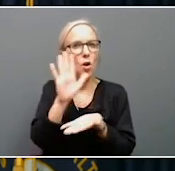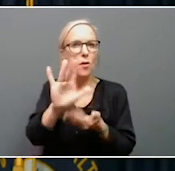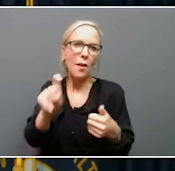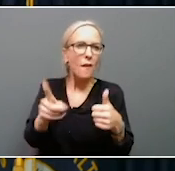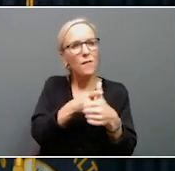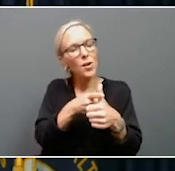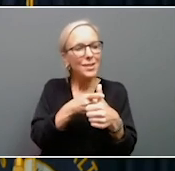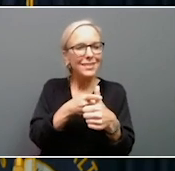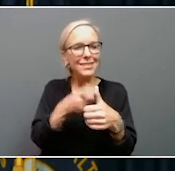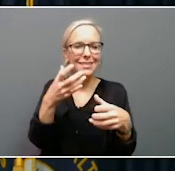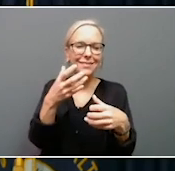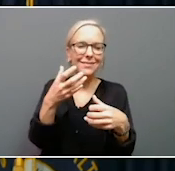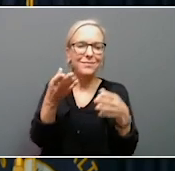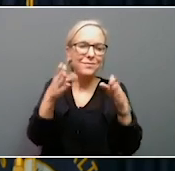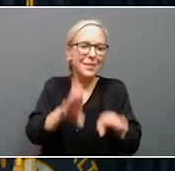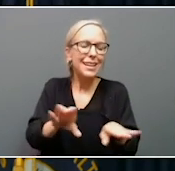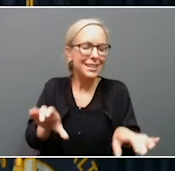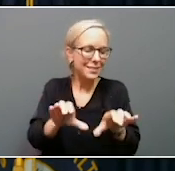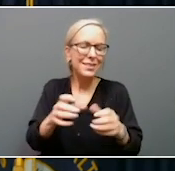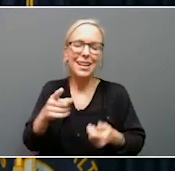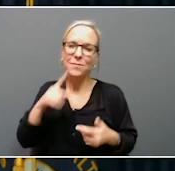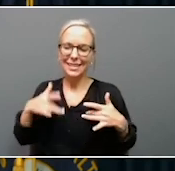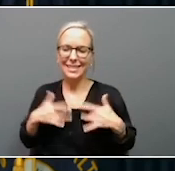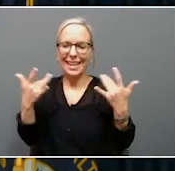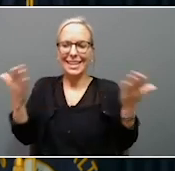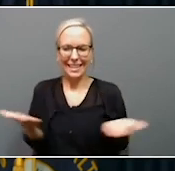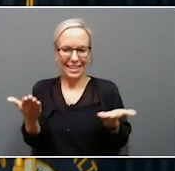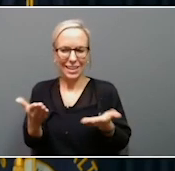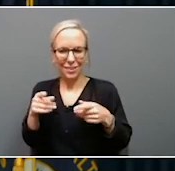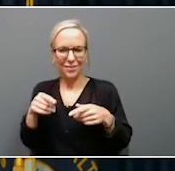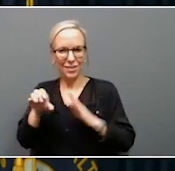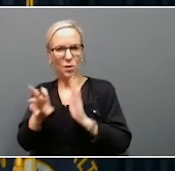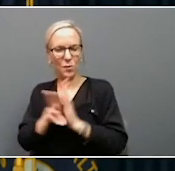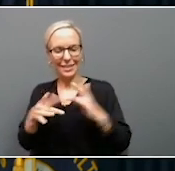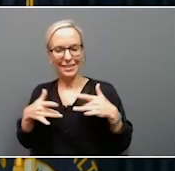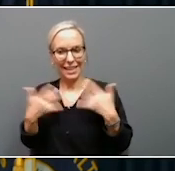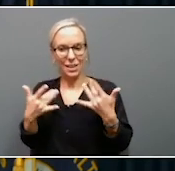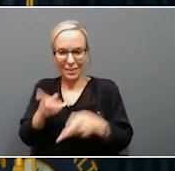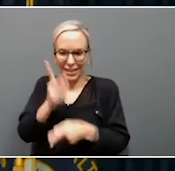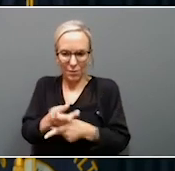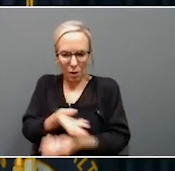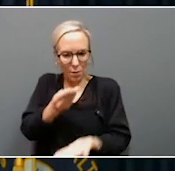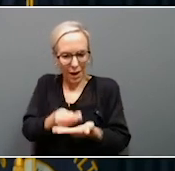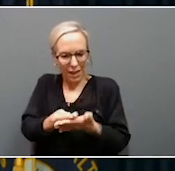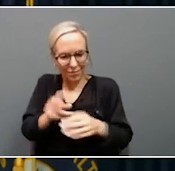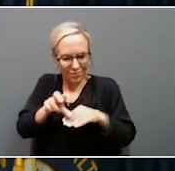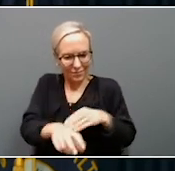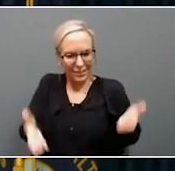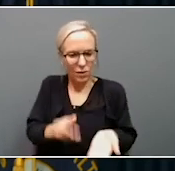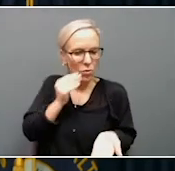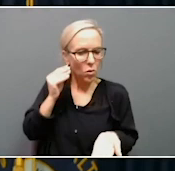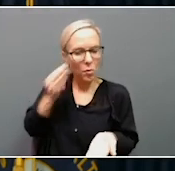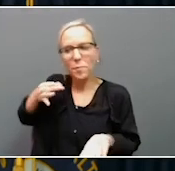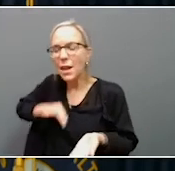be, and it's going to be an exciting time here in the Commonwealth, excited to keep our dollars at home, where they can benefit our pensions, where they can help with